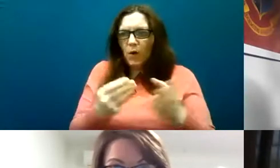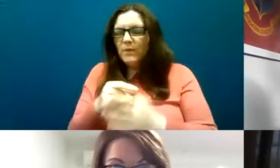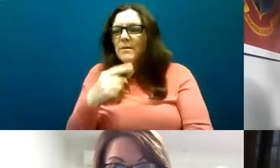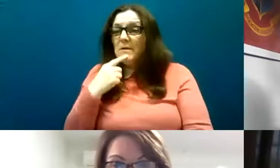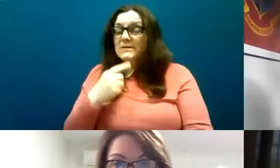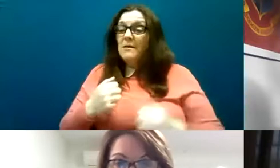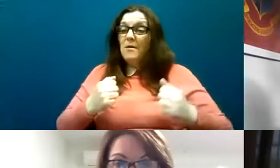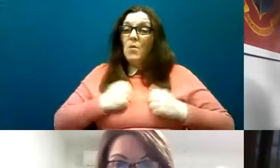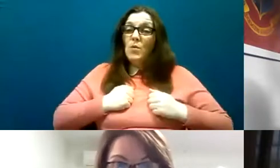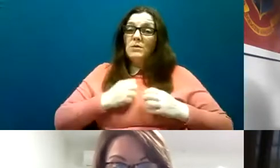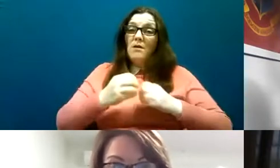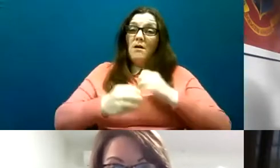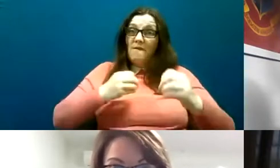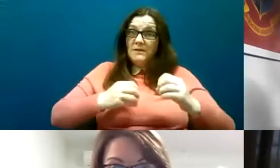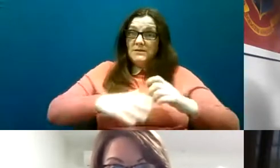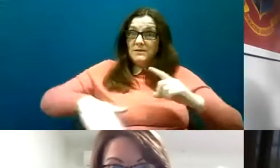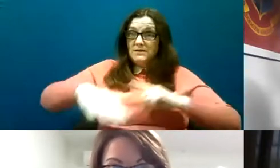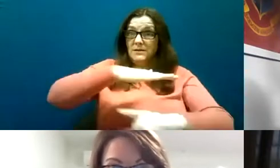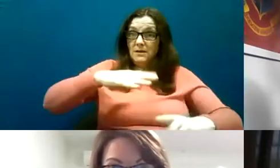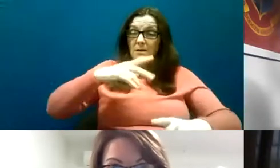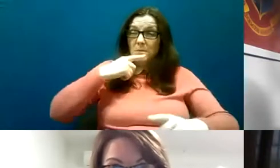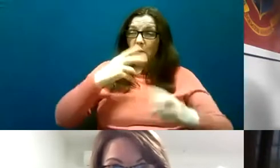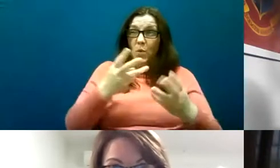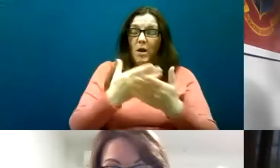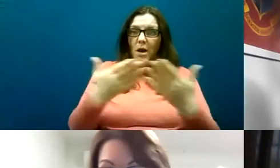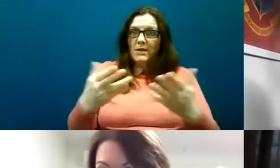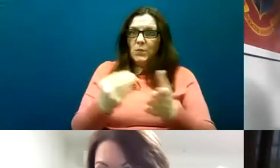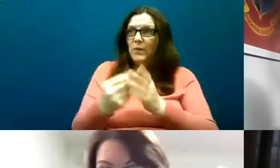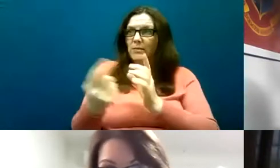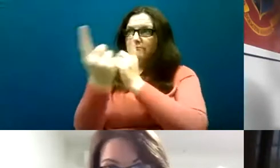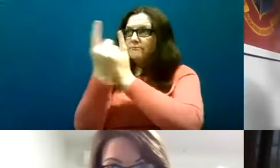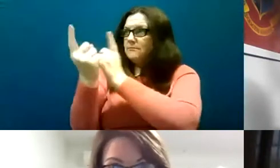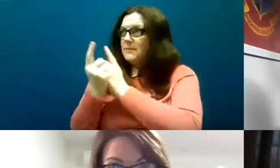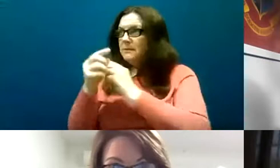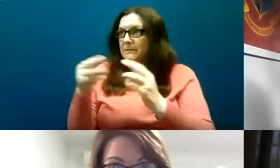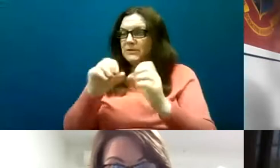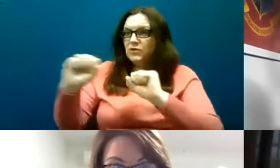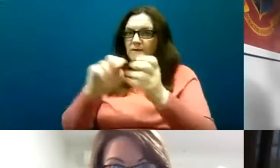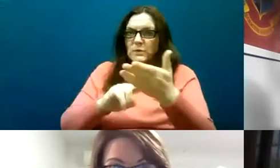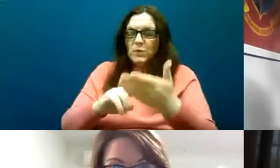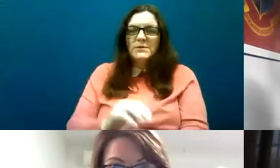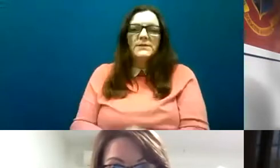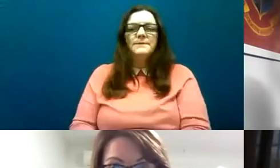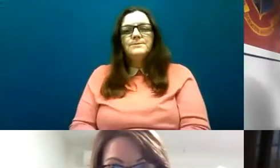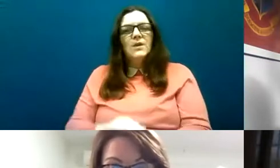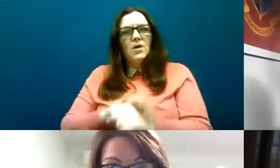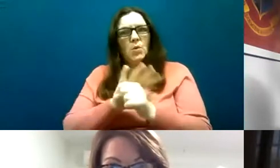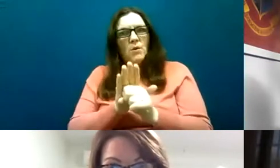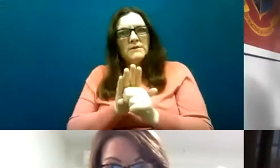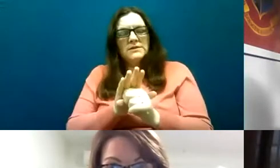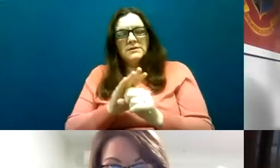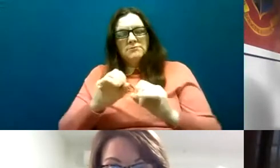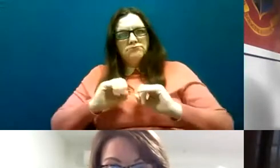a lot of people in our services COVID has been an interesting experience for us there was a lot